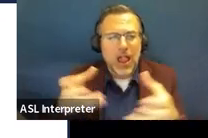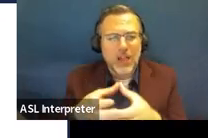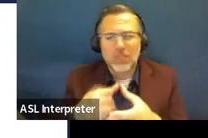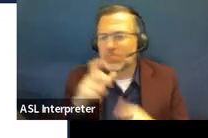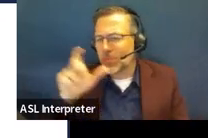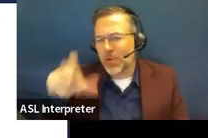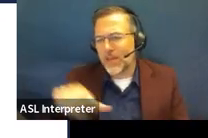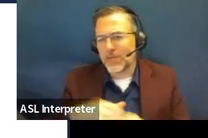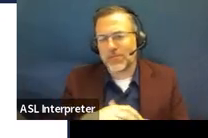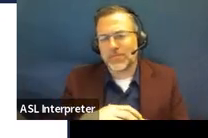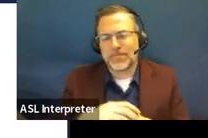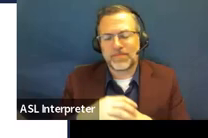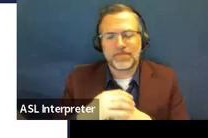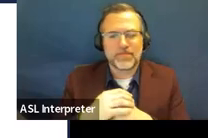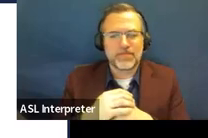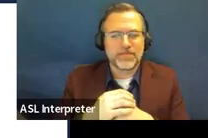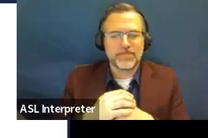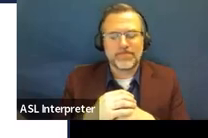IEP meeting.